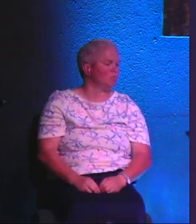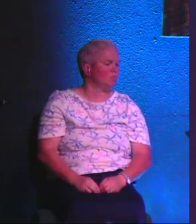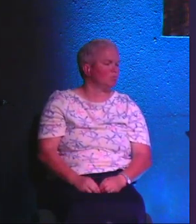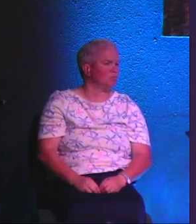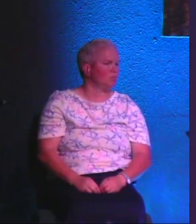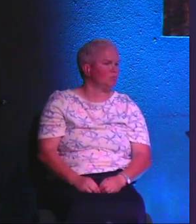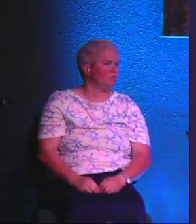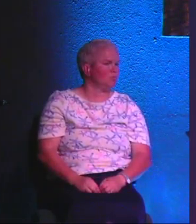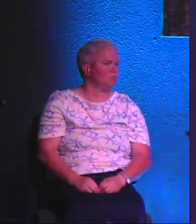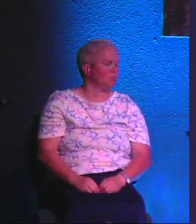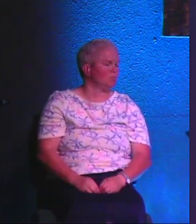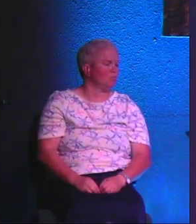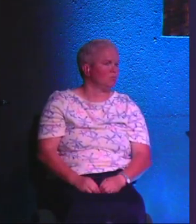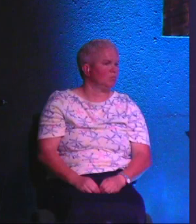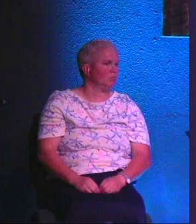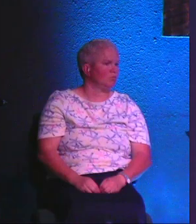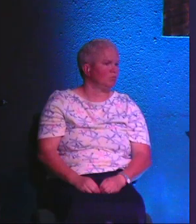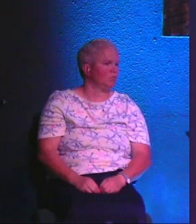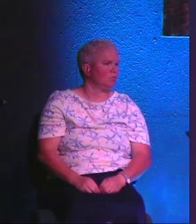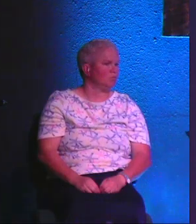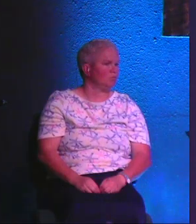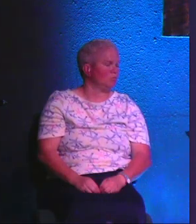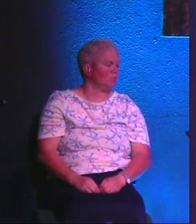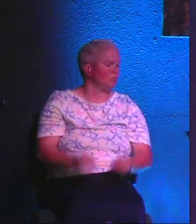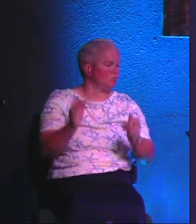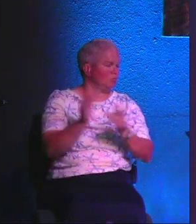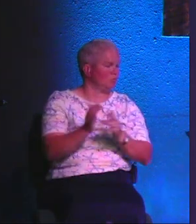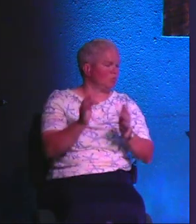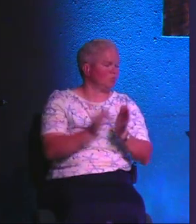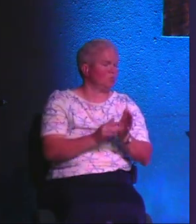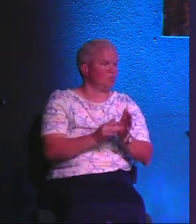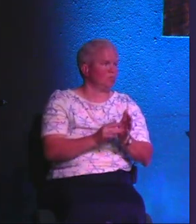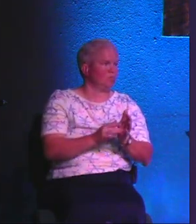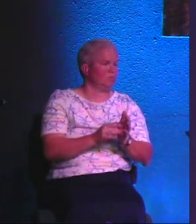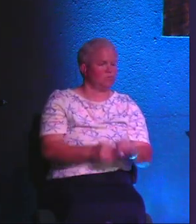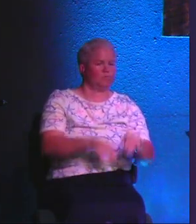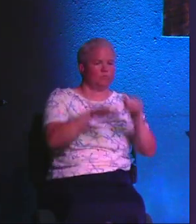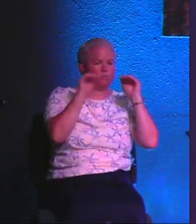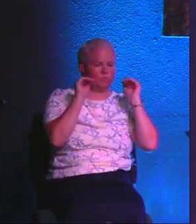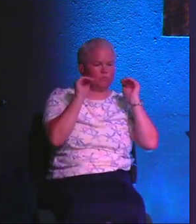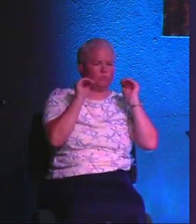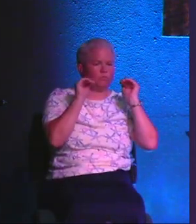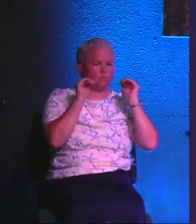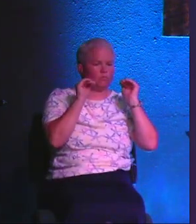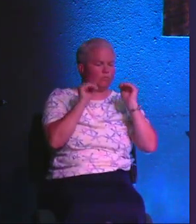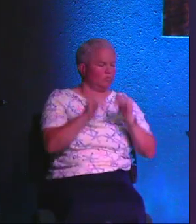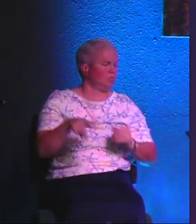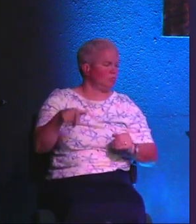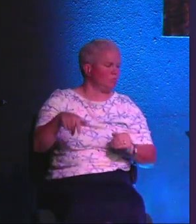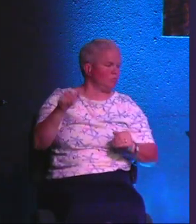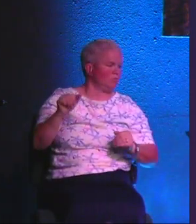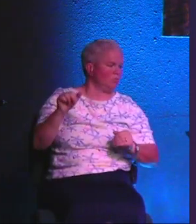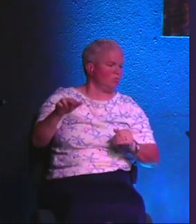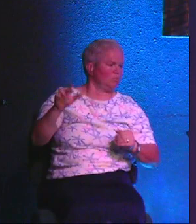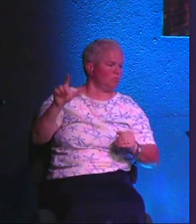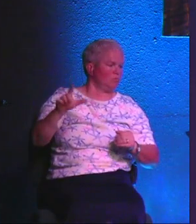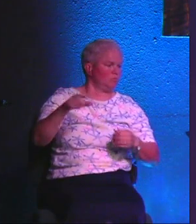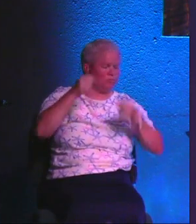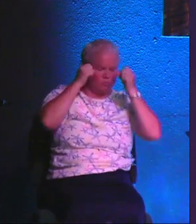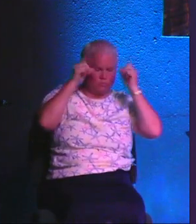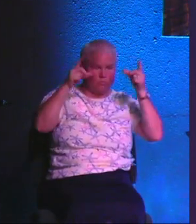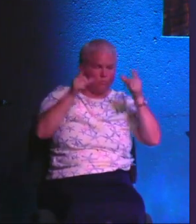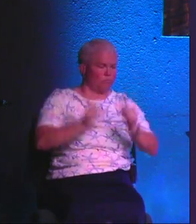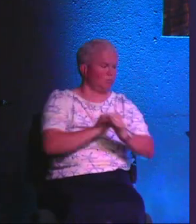all others in authority, power, or status. Jesus is superior. But Paul is saying to be